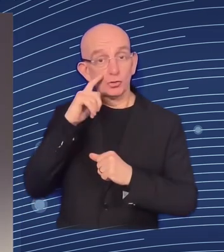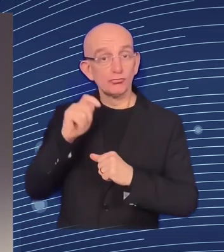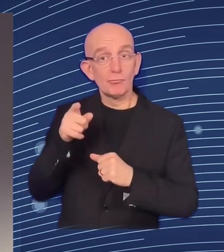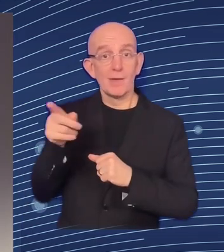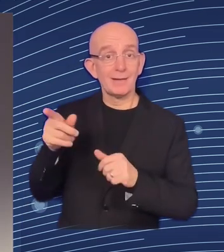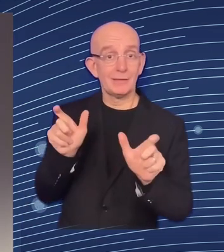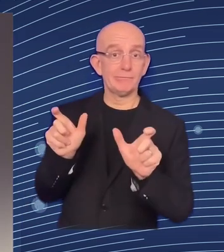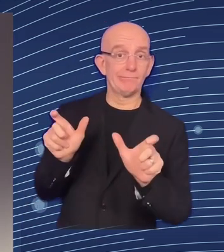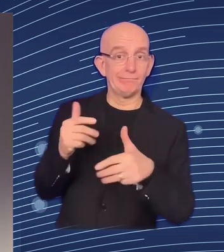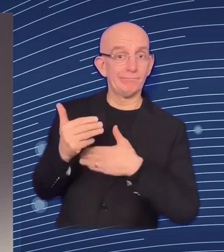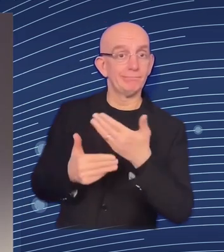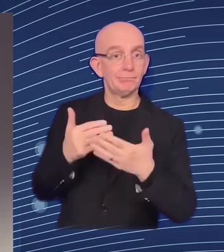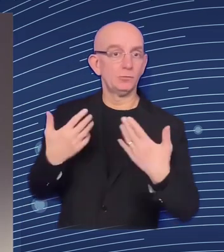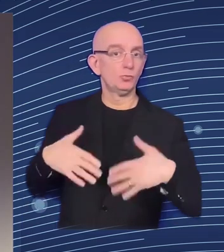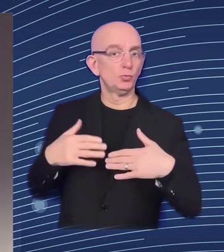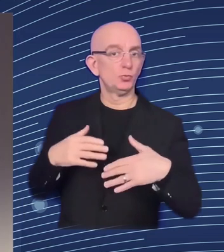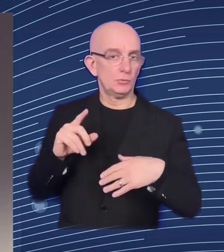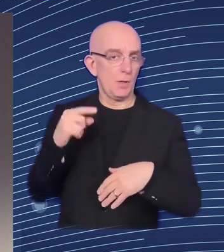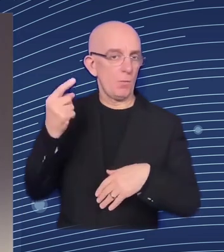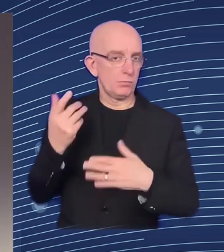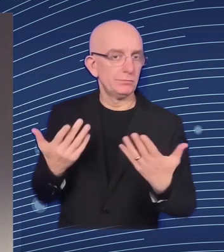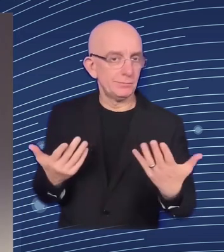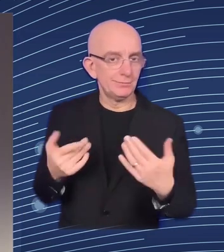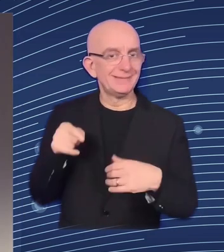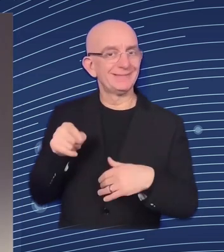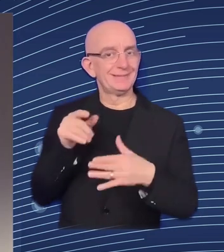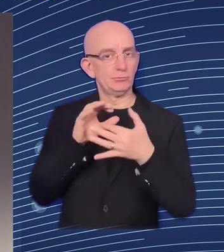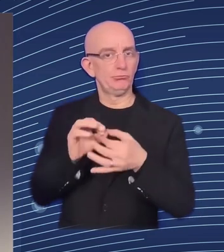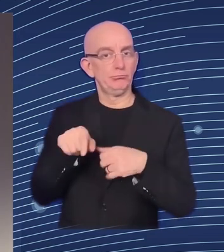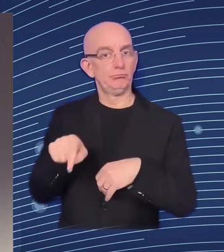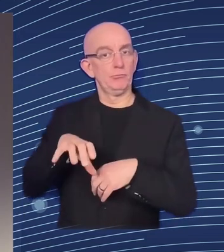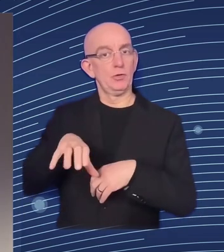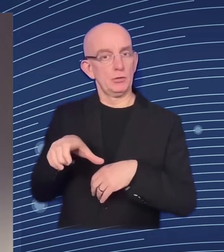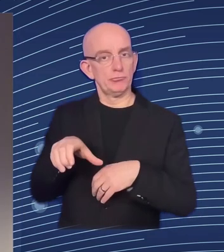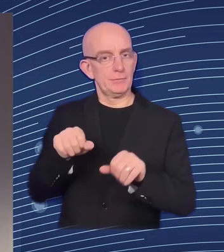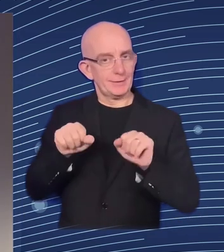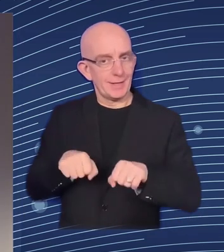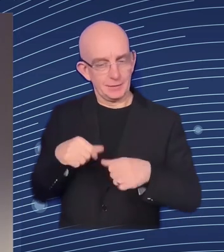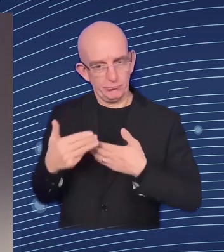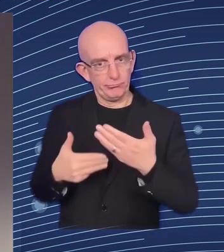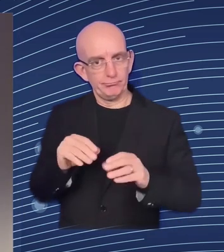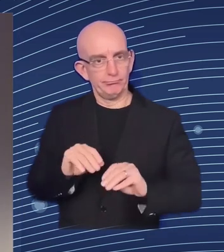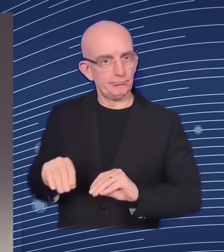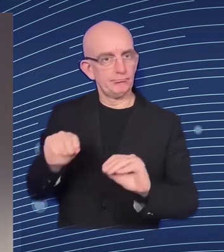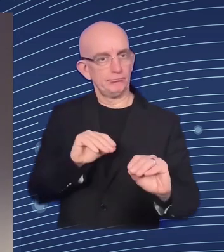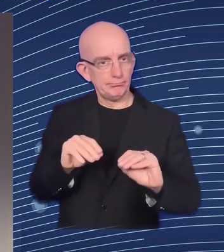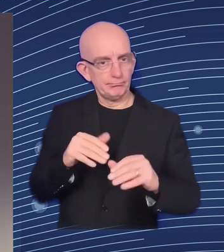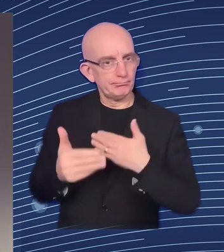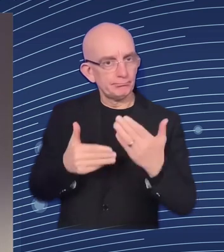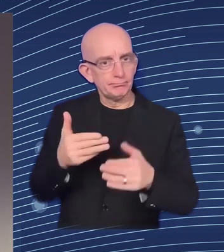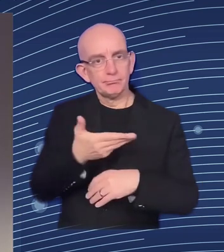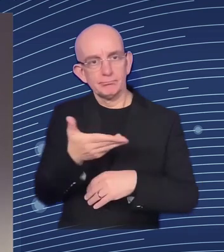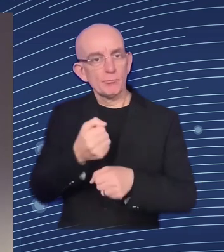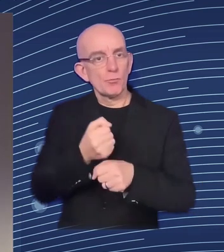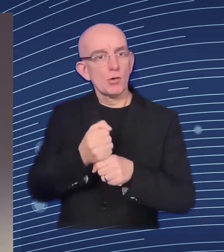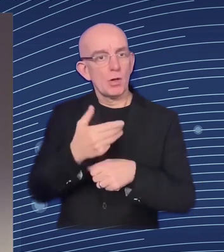retain skilled workers deploy these in the most effective ways but also focus on high growth industries in